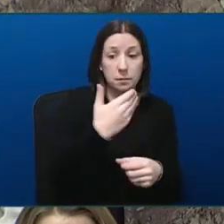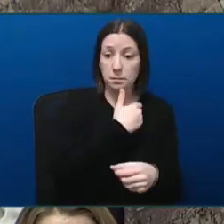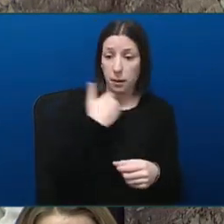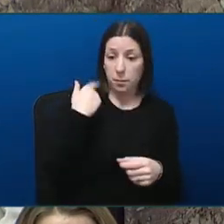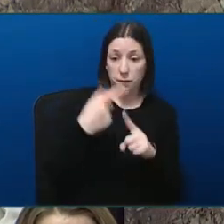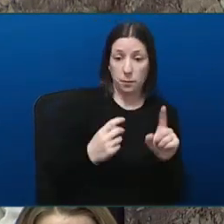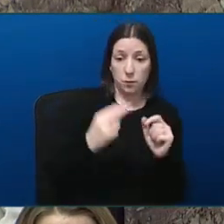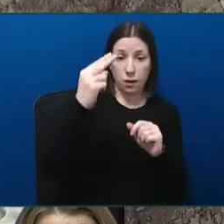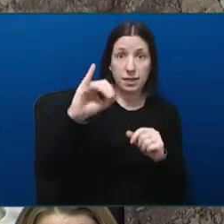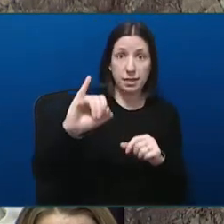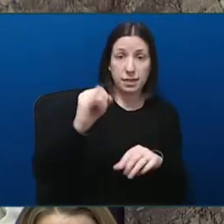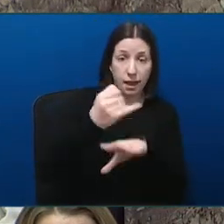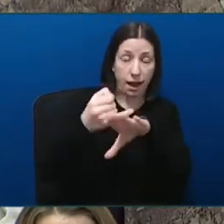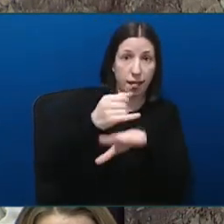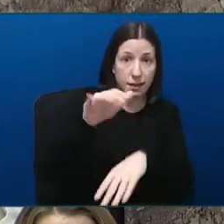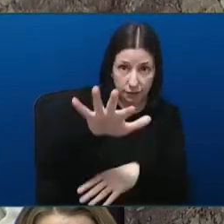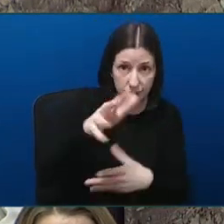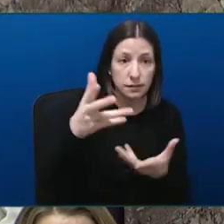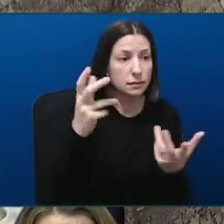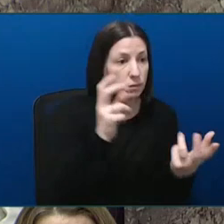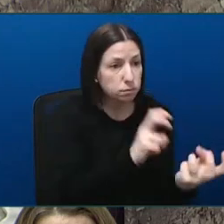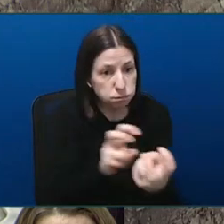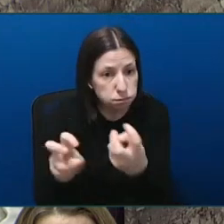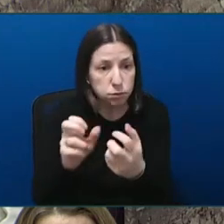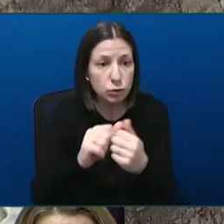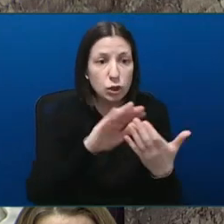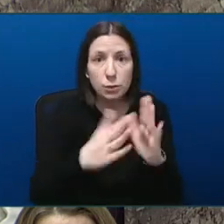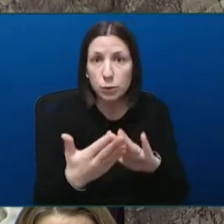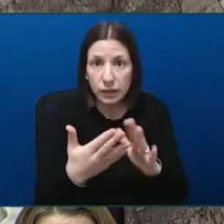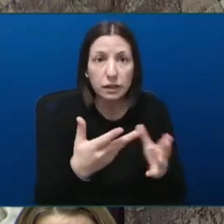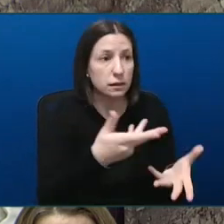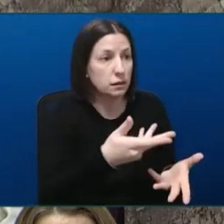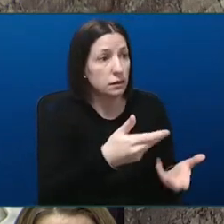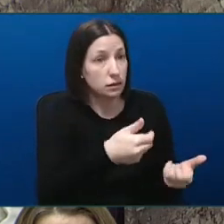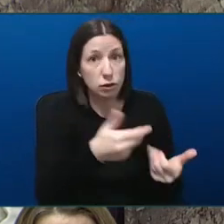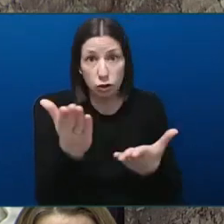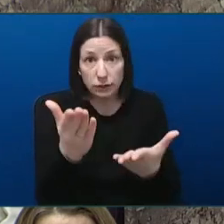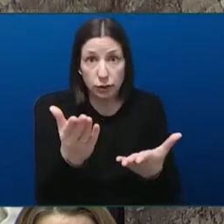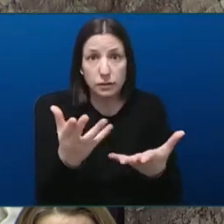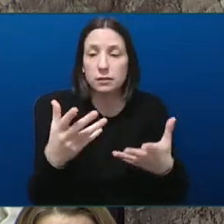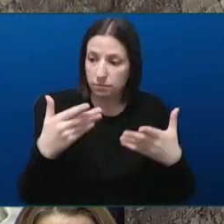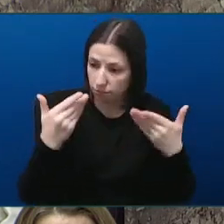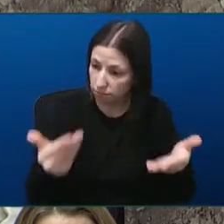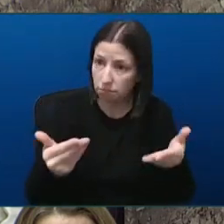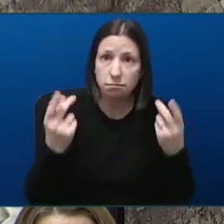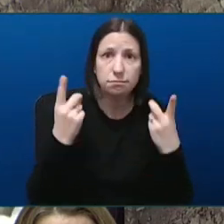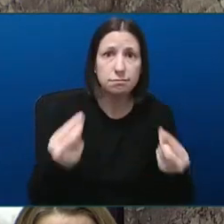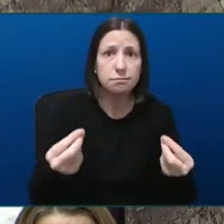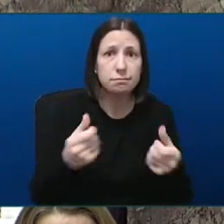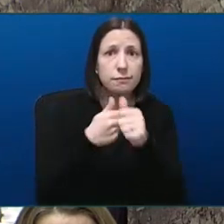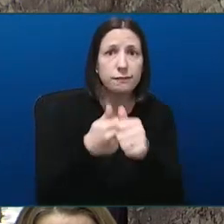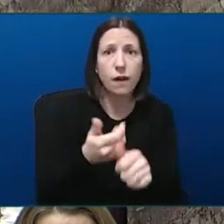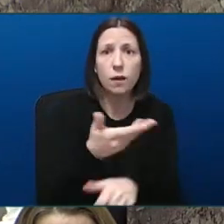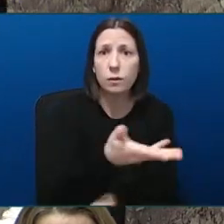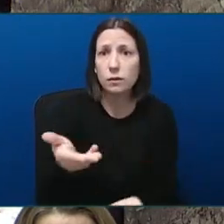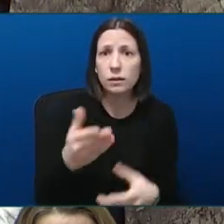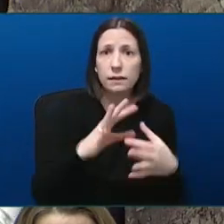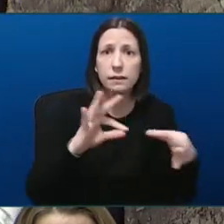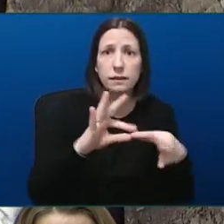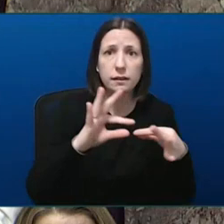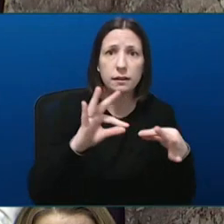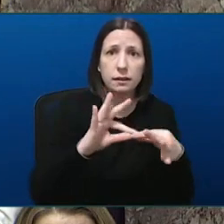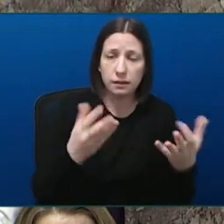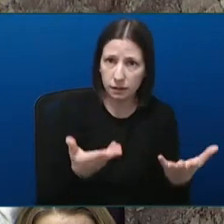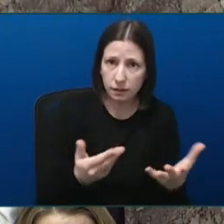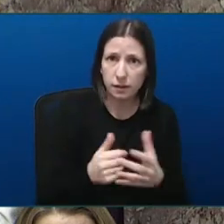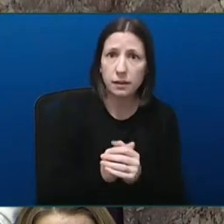Honourable Speaker, received their suggestions and, in fact, enacted those suggestions, Honourable Speaker. So I think, Honourable Speaker, what